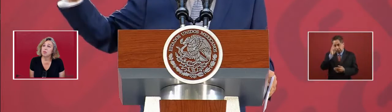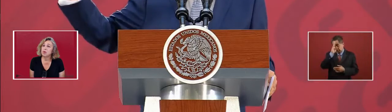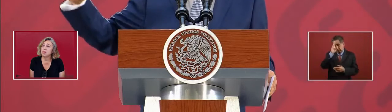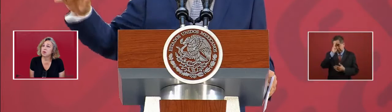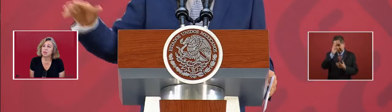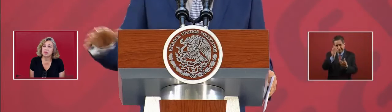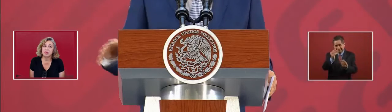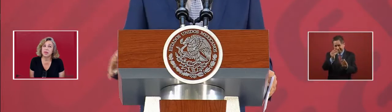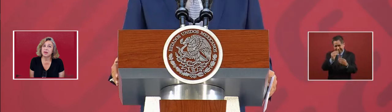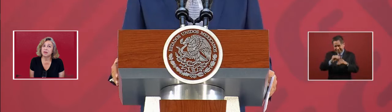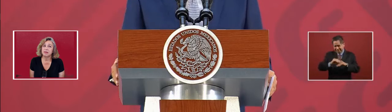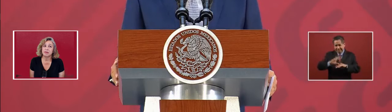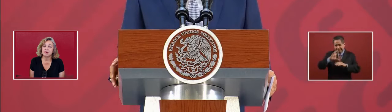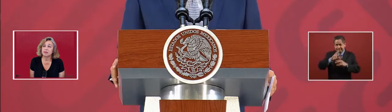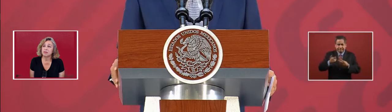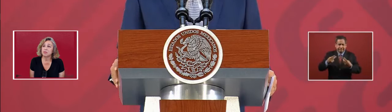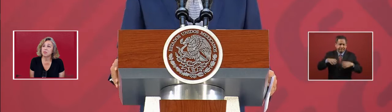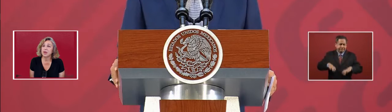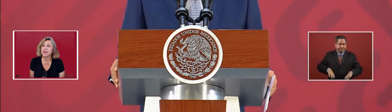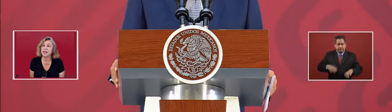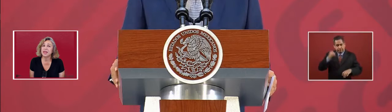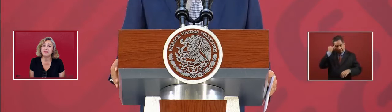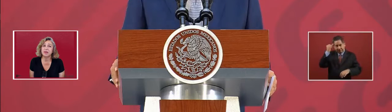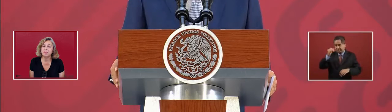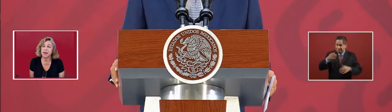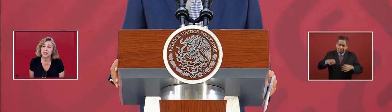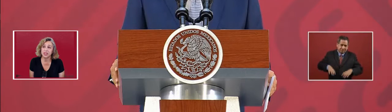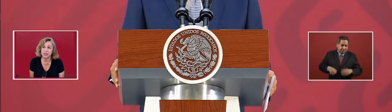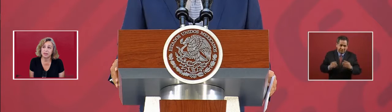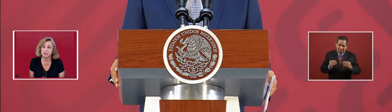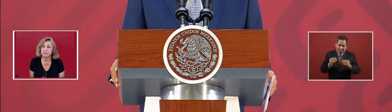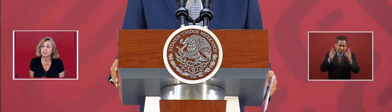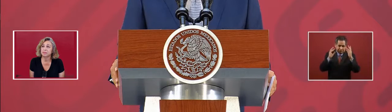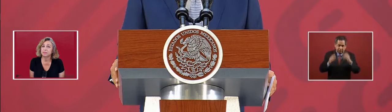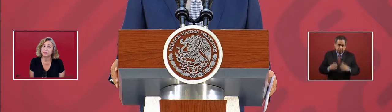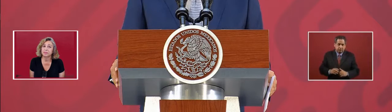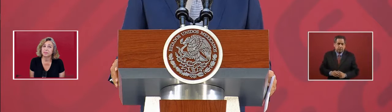More than we can even imagine.